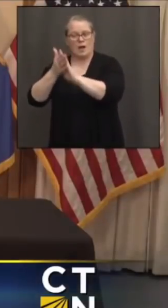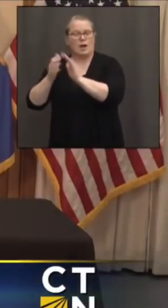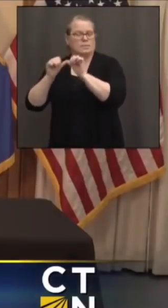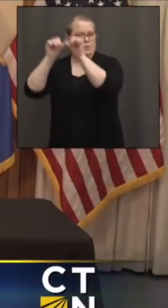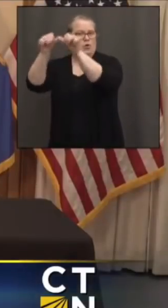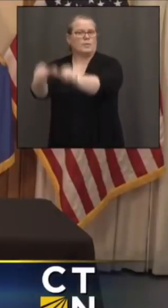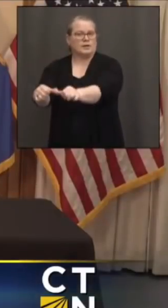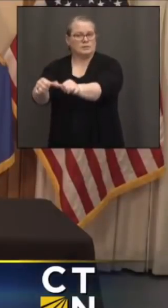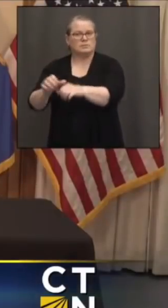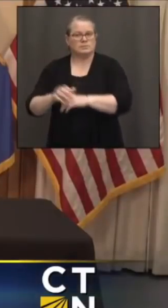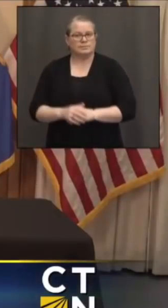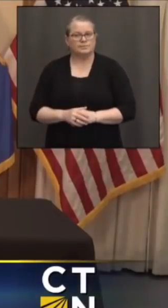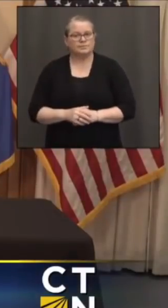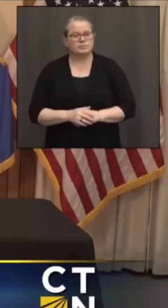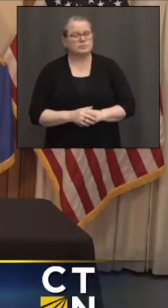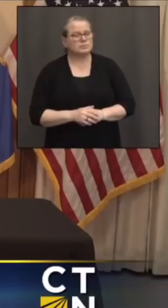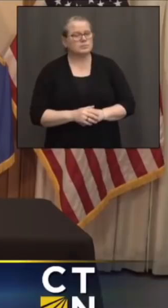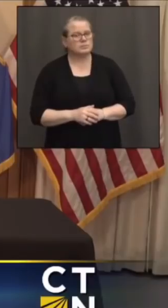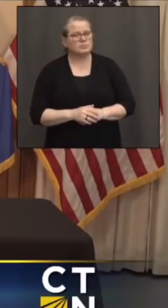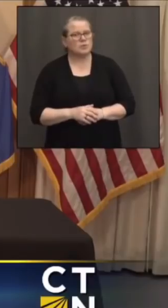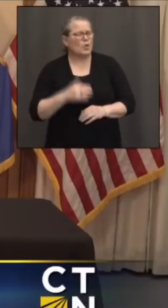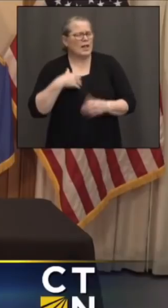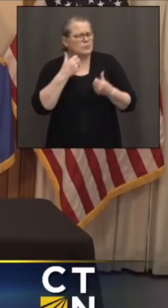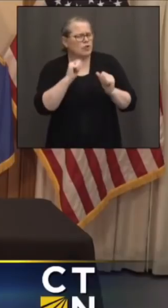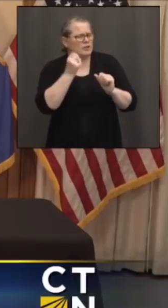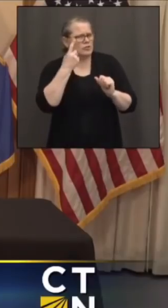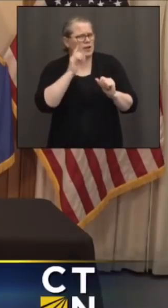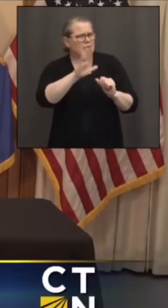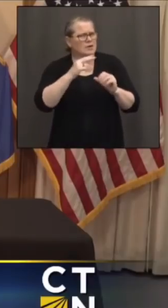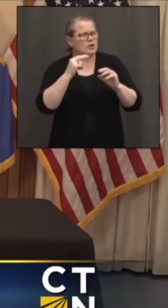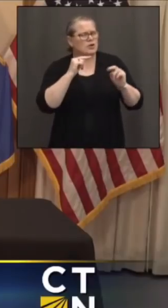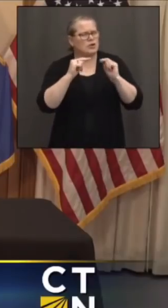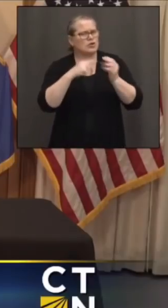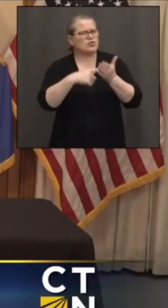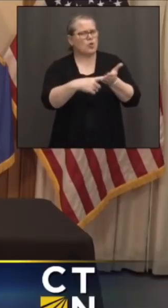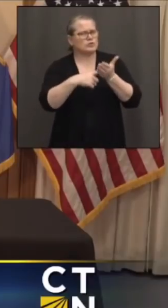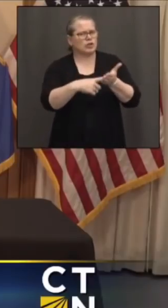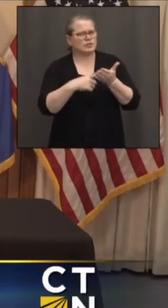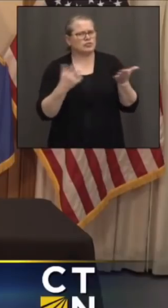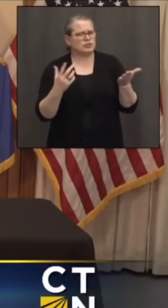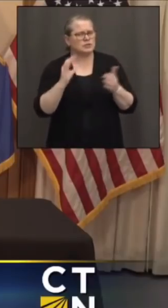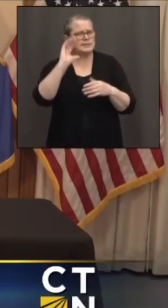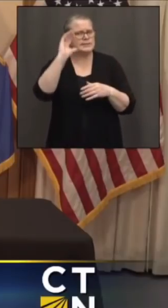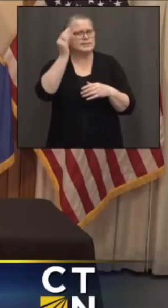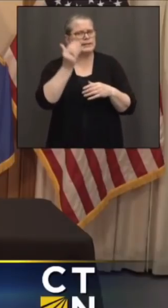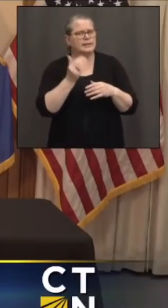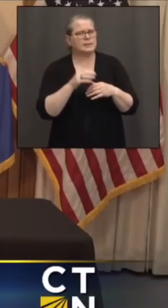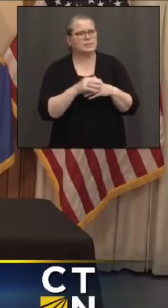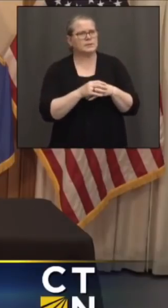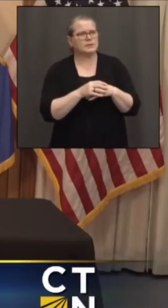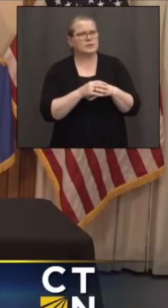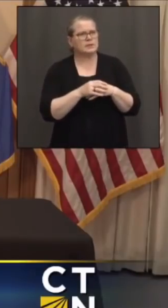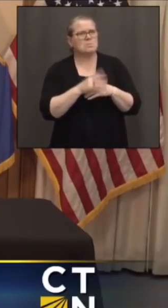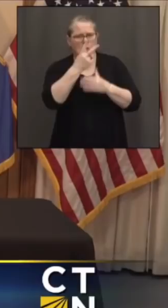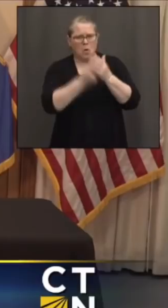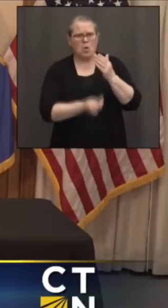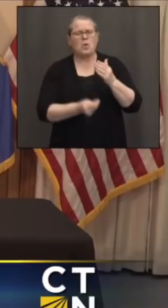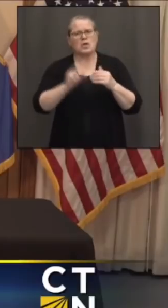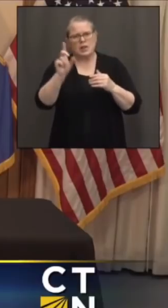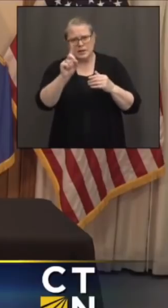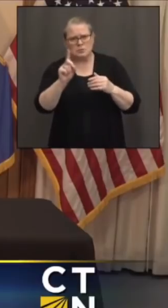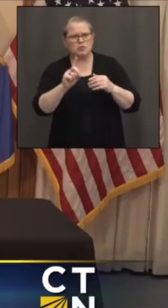I'm trying to get a sense of what the negotiations, because this seems to be one of those issues where there is bipartisan and